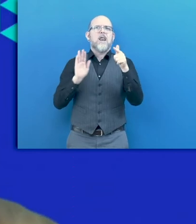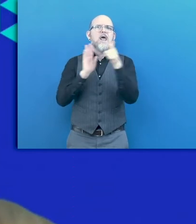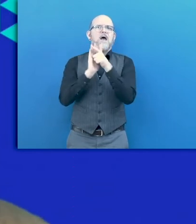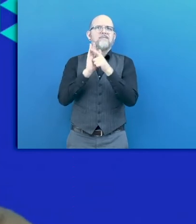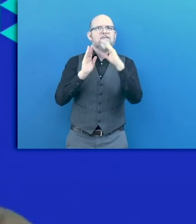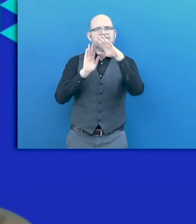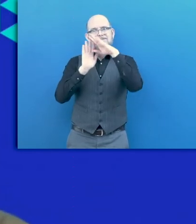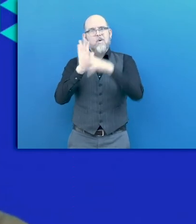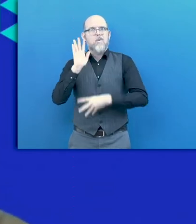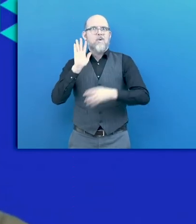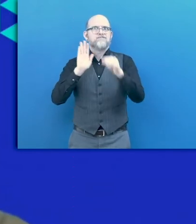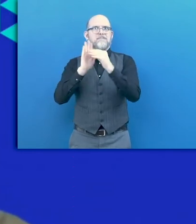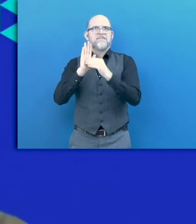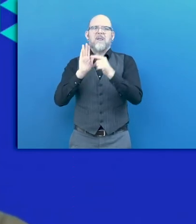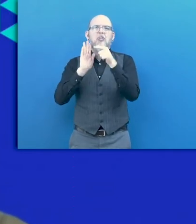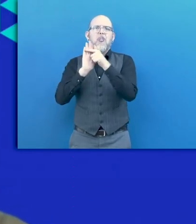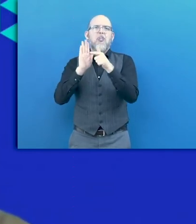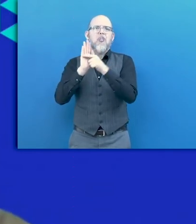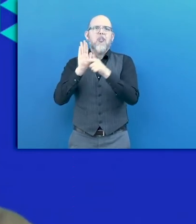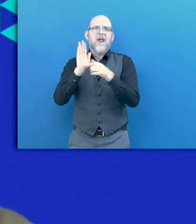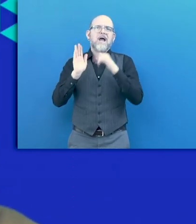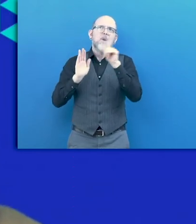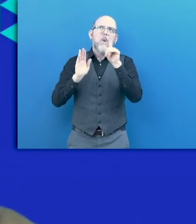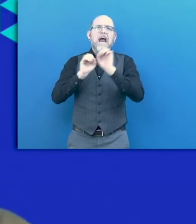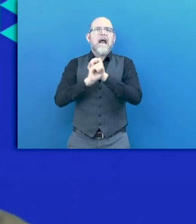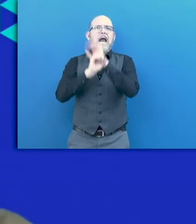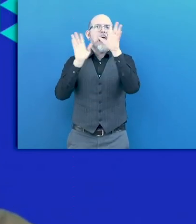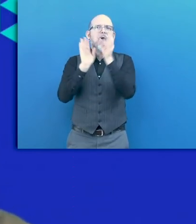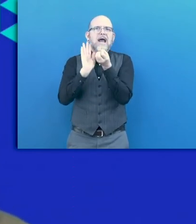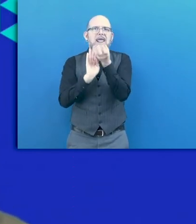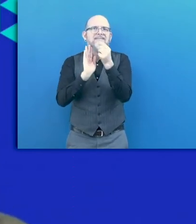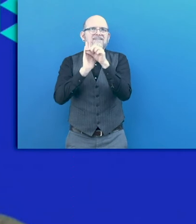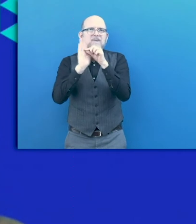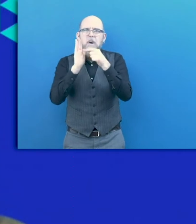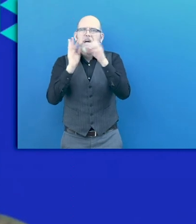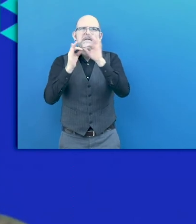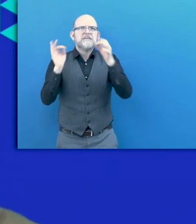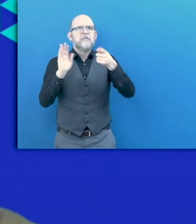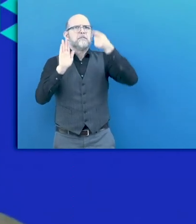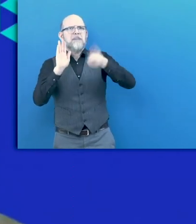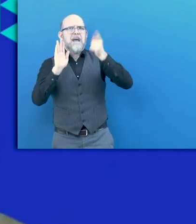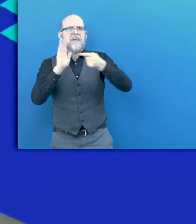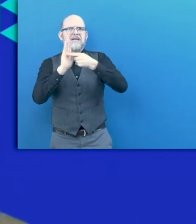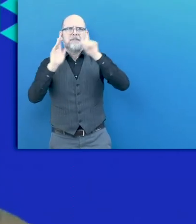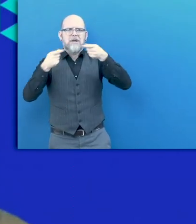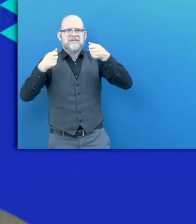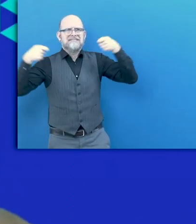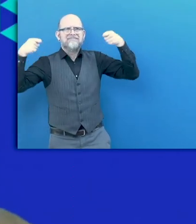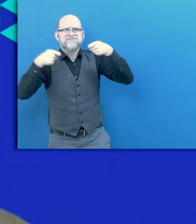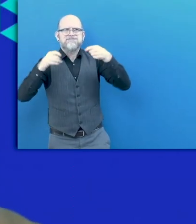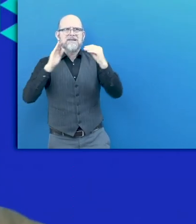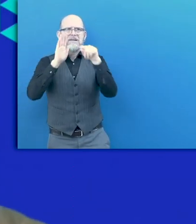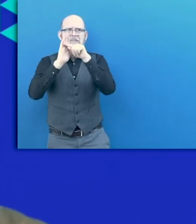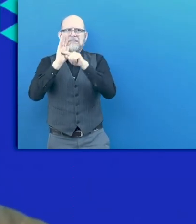perhaps referring to reasonable accommodation, but not explaining how that is implemented in practice. We have very often social